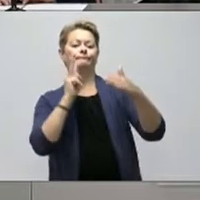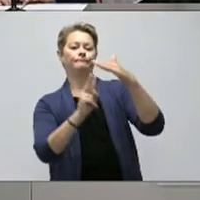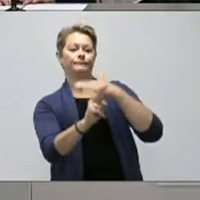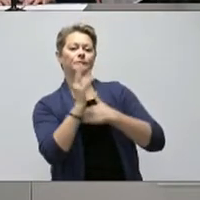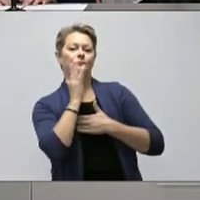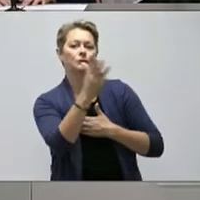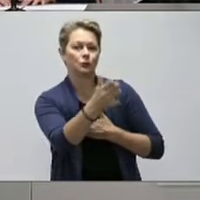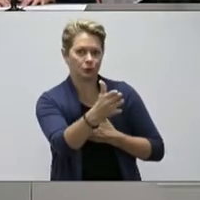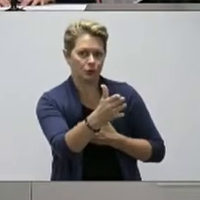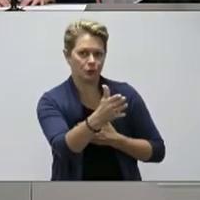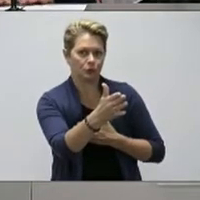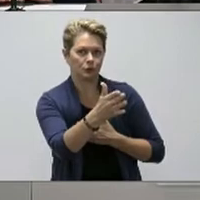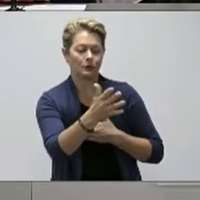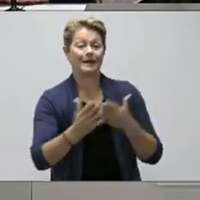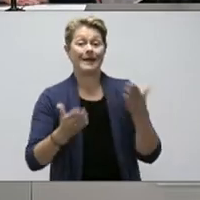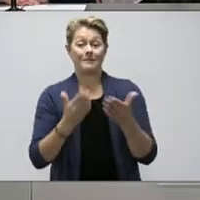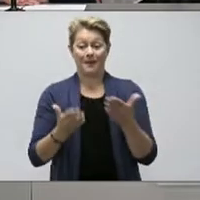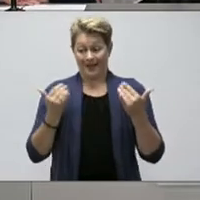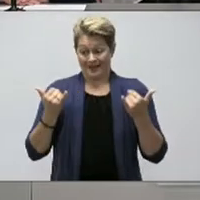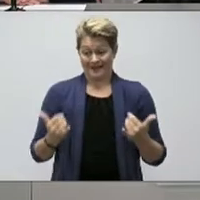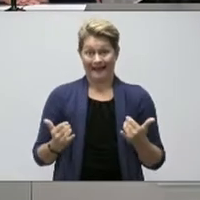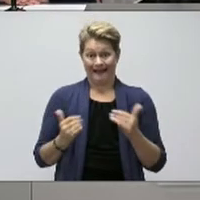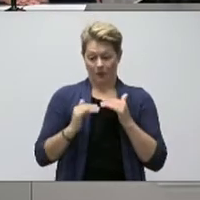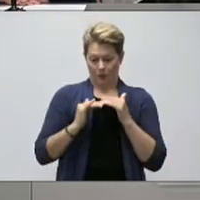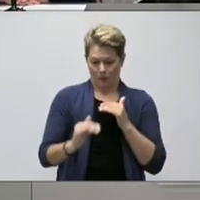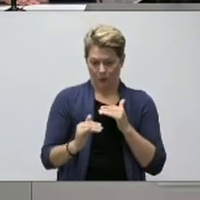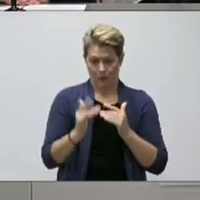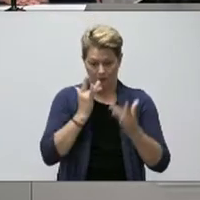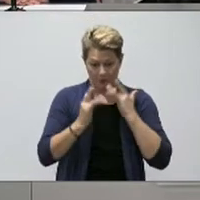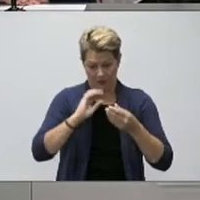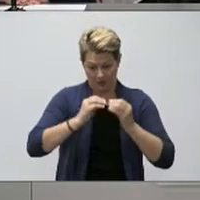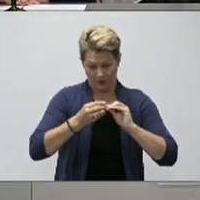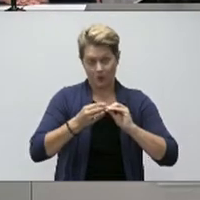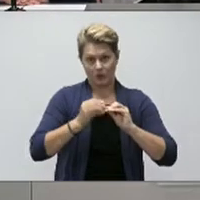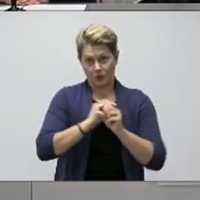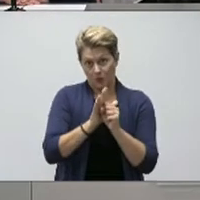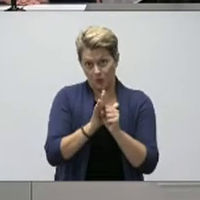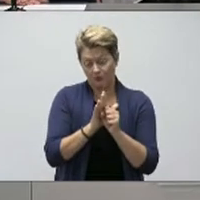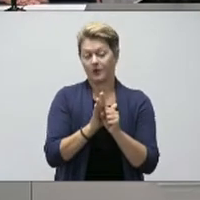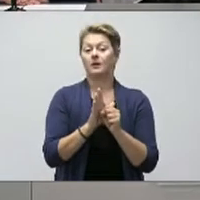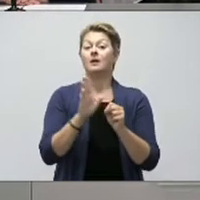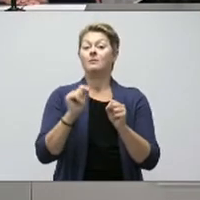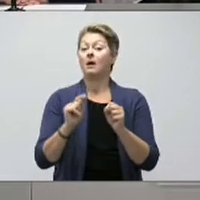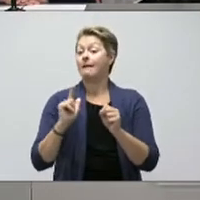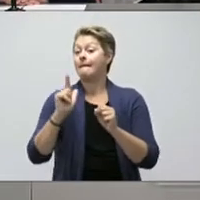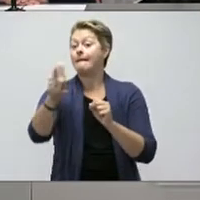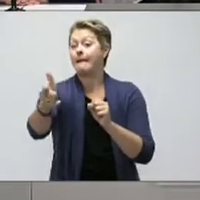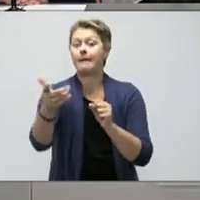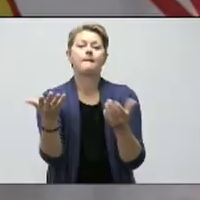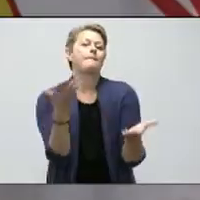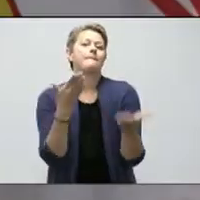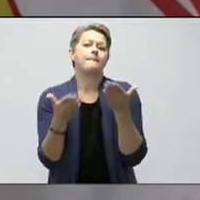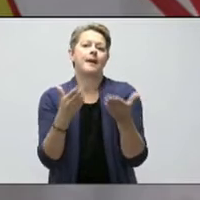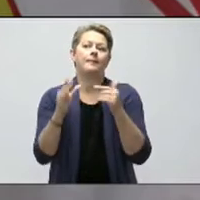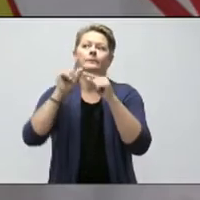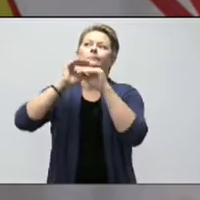may come a time when we're not in the same situation, the fortunate situation that we are right now. And in that case, this app will be